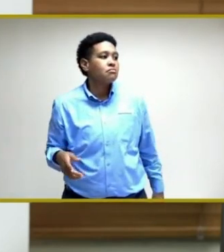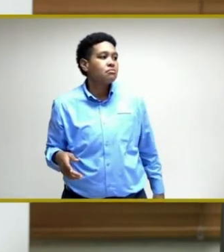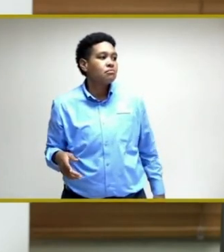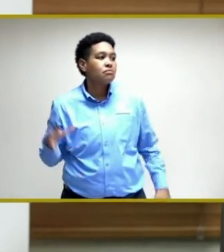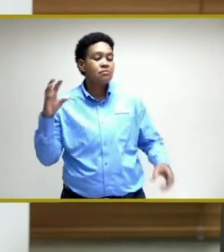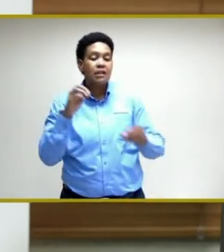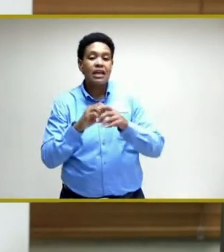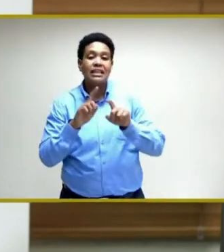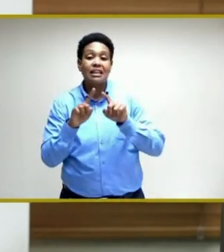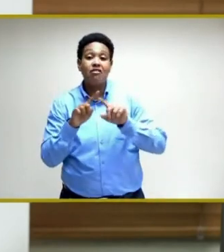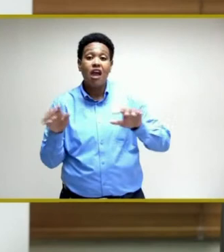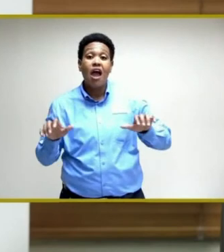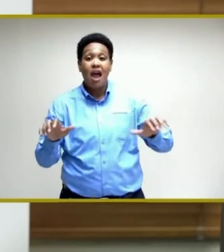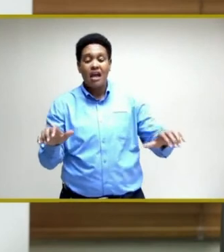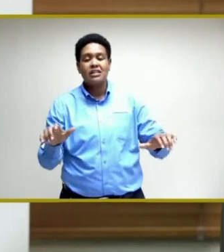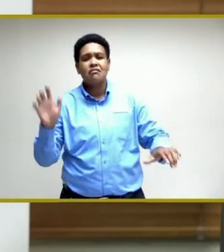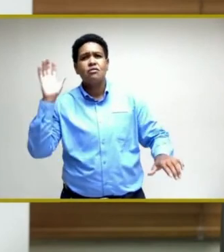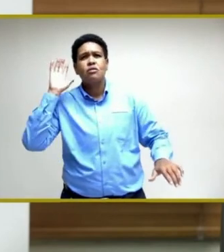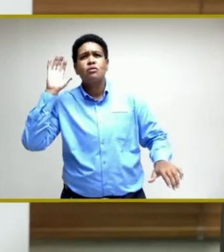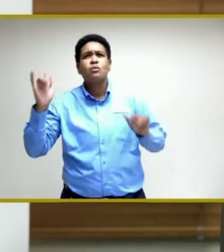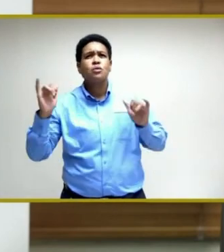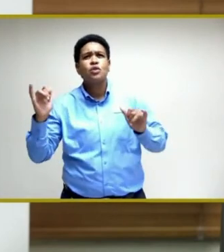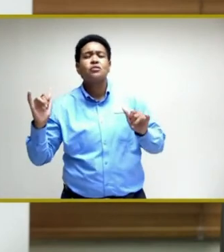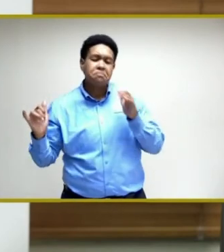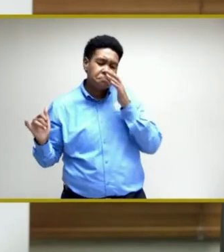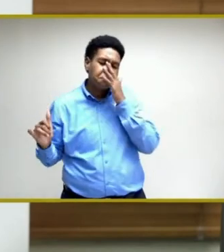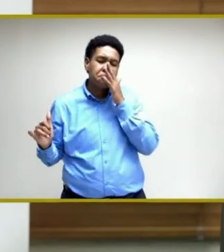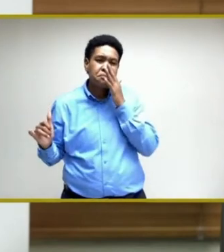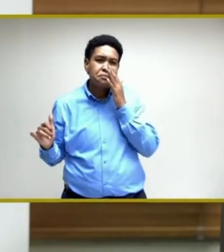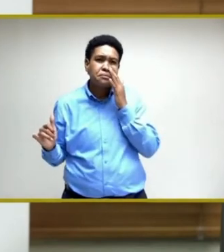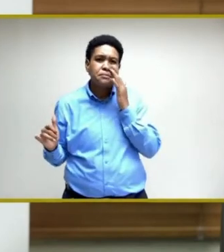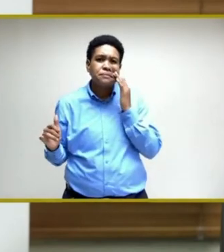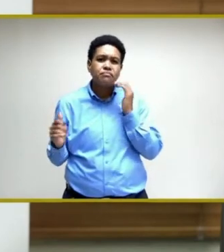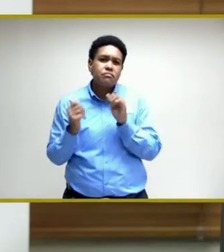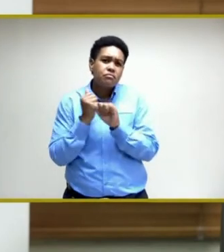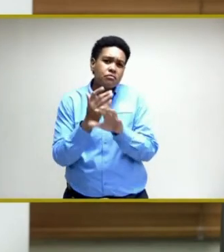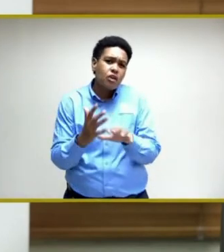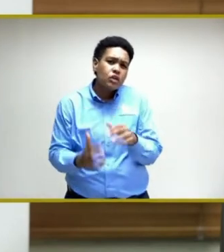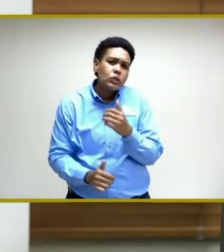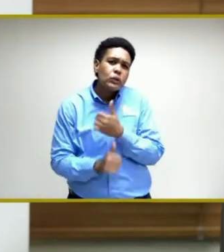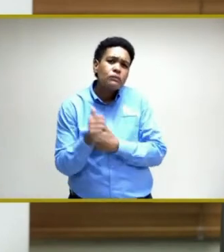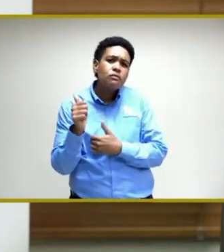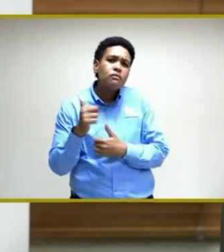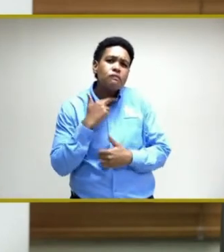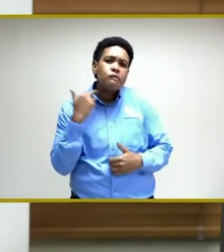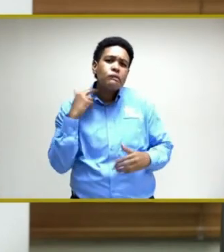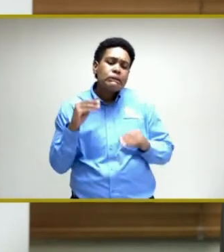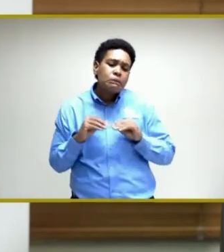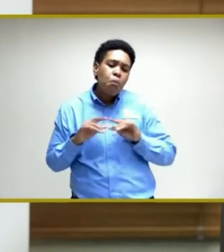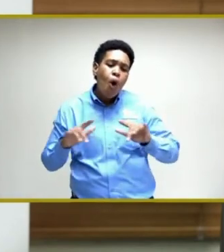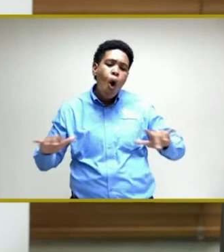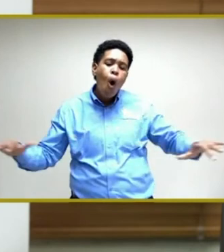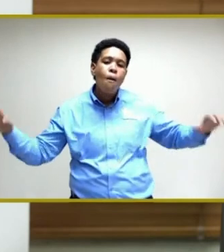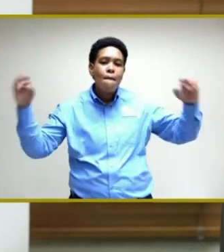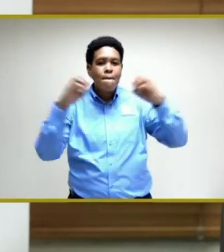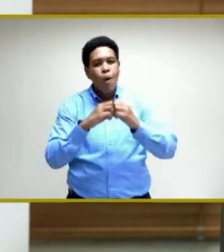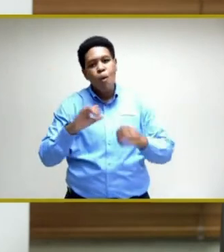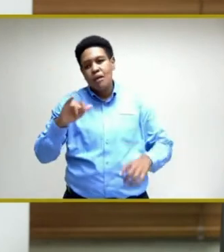in activities that would have created a greater risk for the virus to spread. And that's the reality.